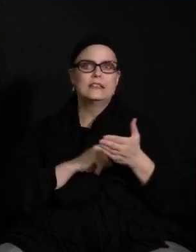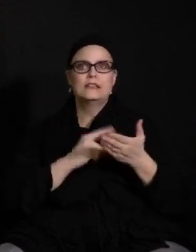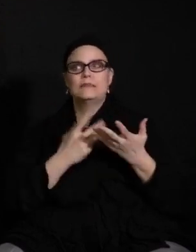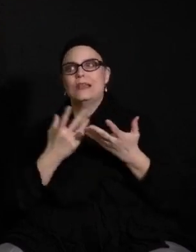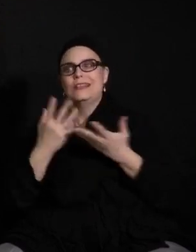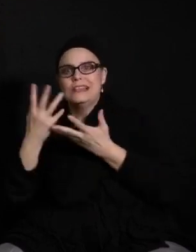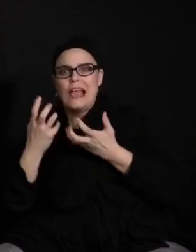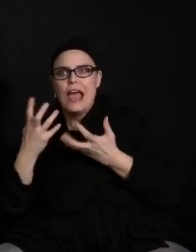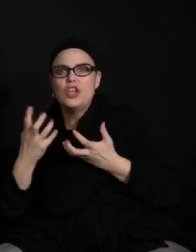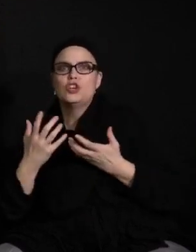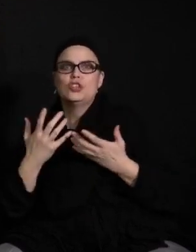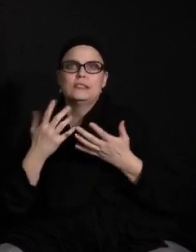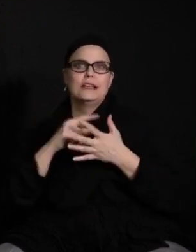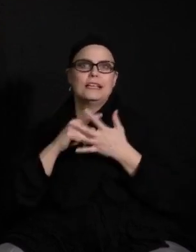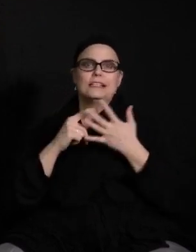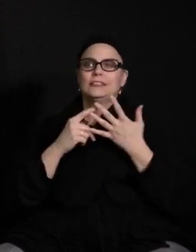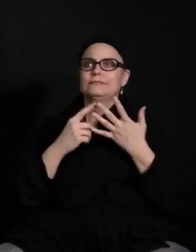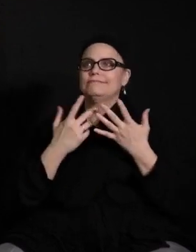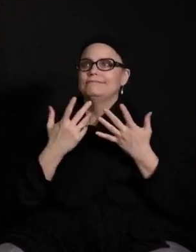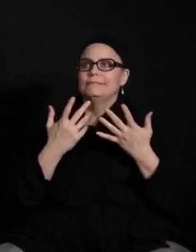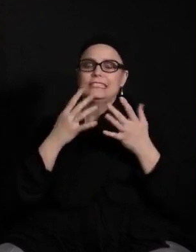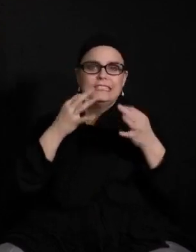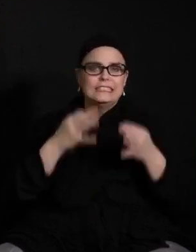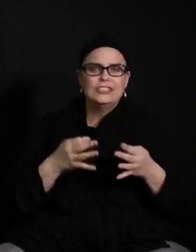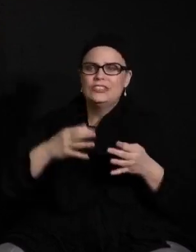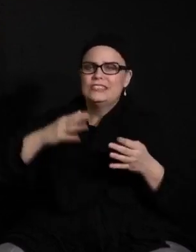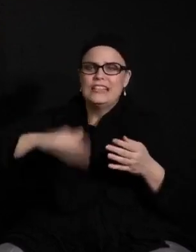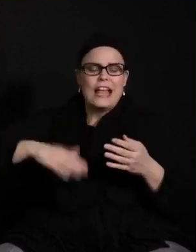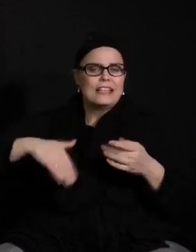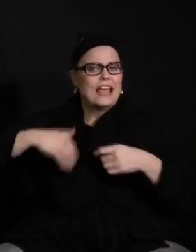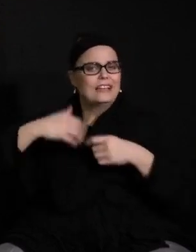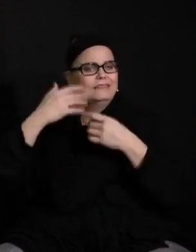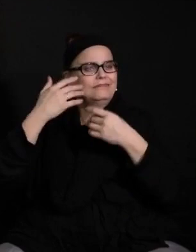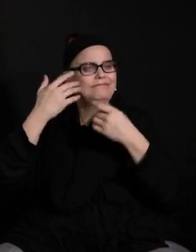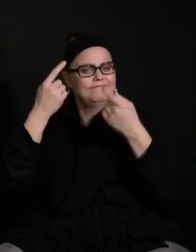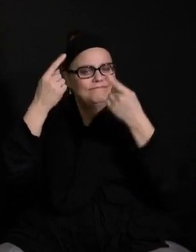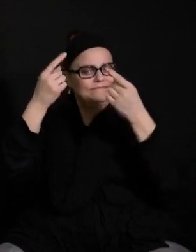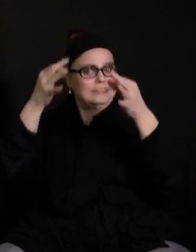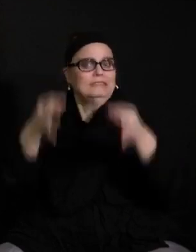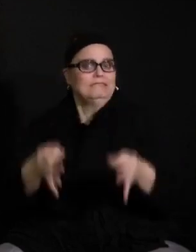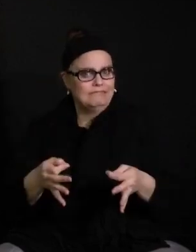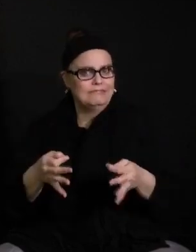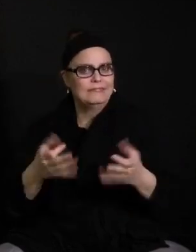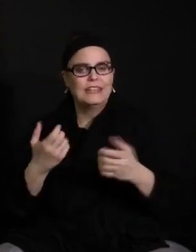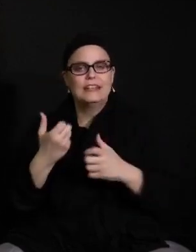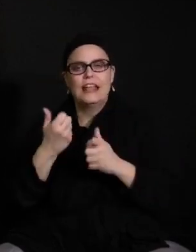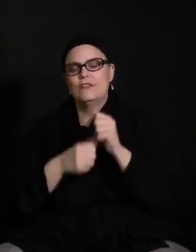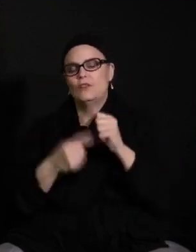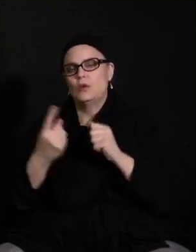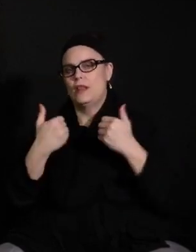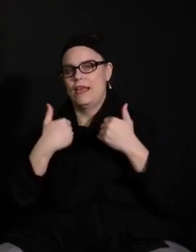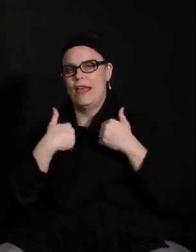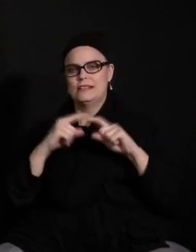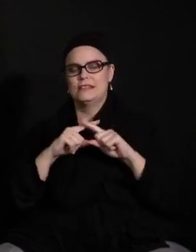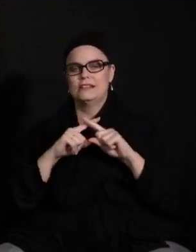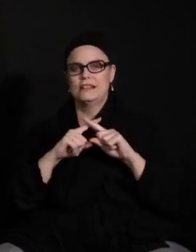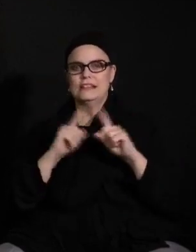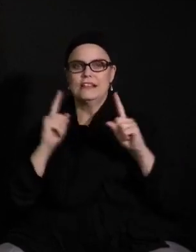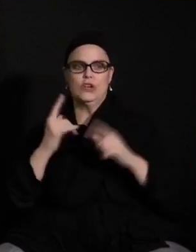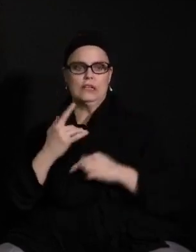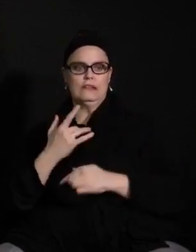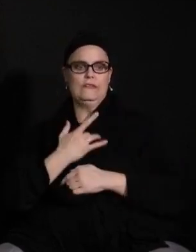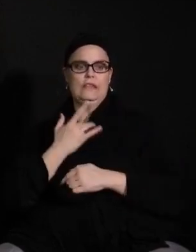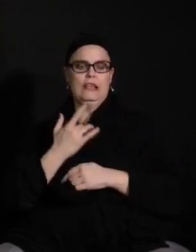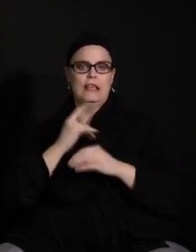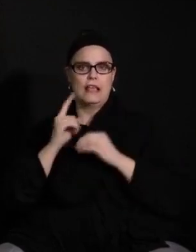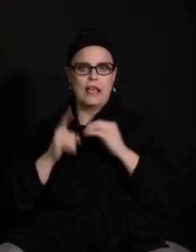decisions that have been made or haven't been made and everybody seems to have a different way that they're that they feel